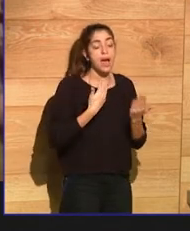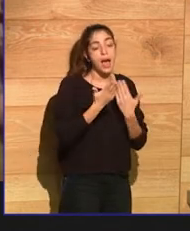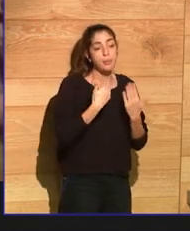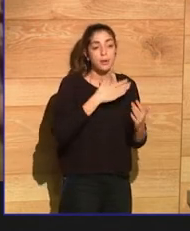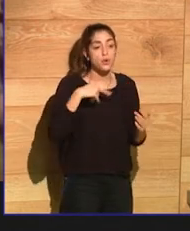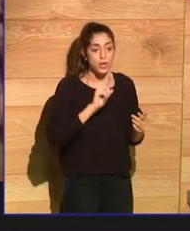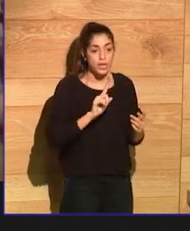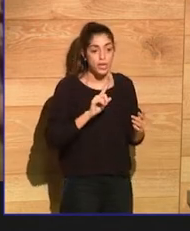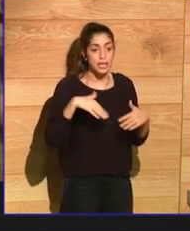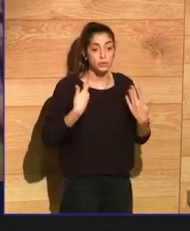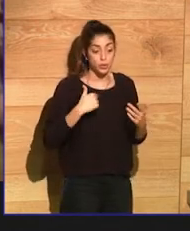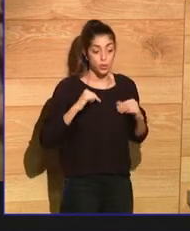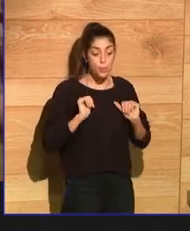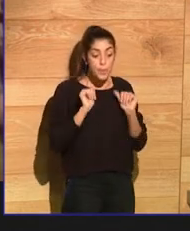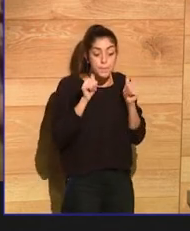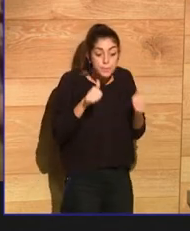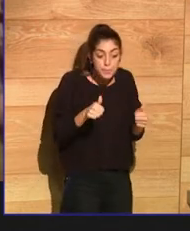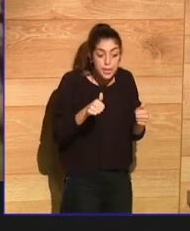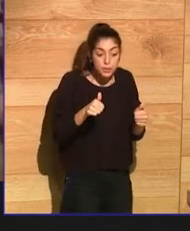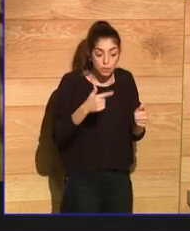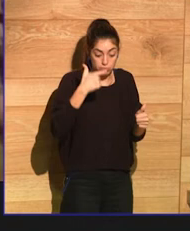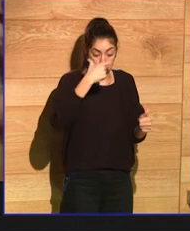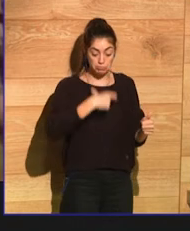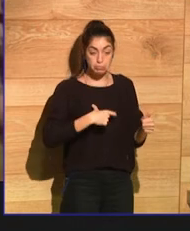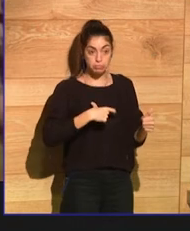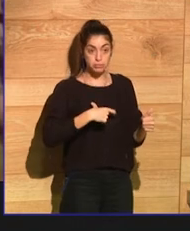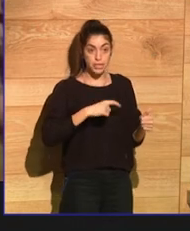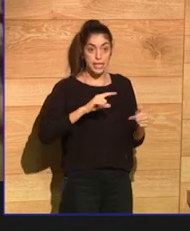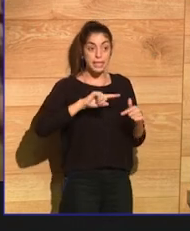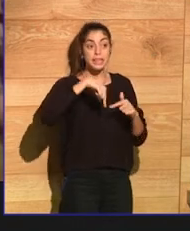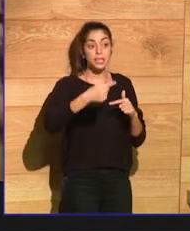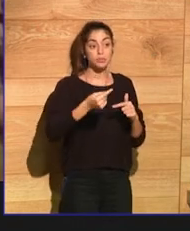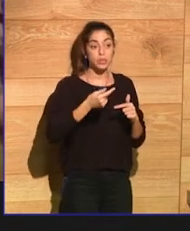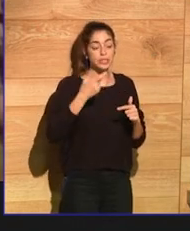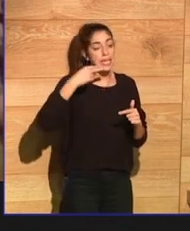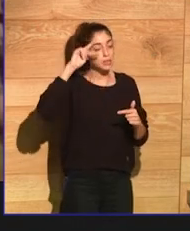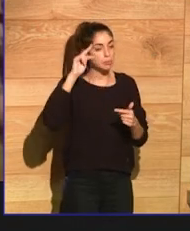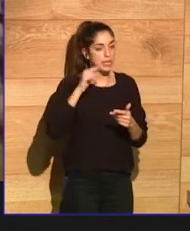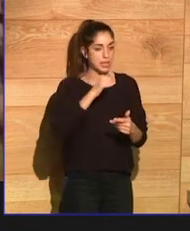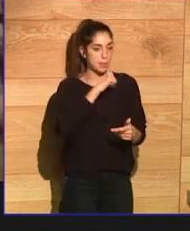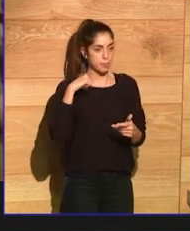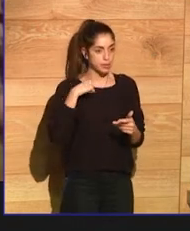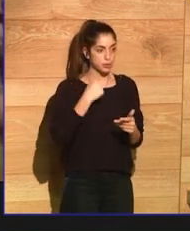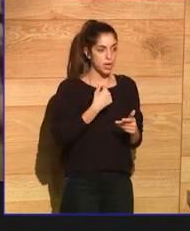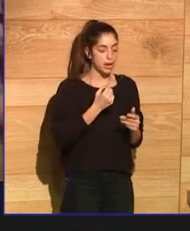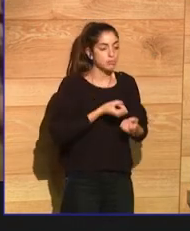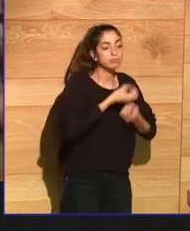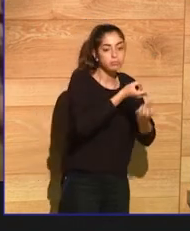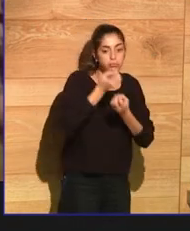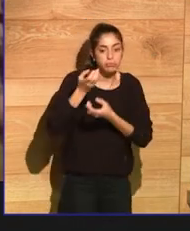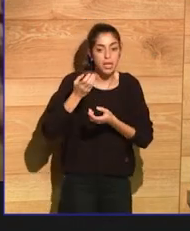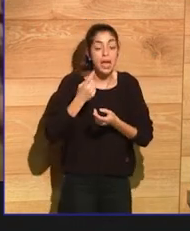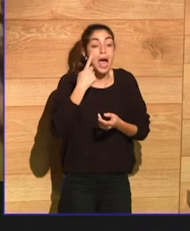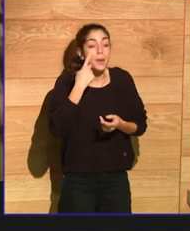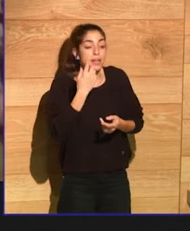myself, but then taking that personal experience and seeing if other people have had that experience and then collecting as